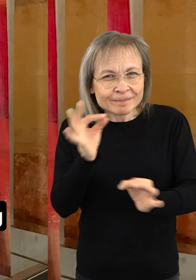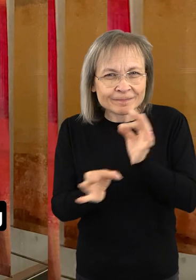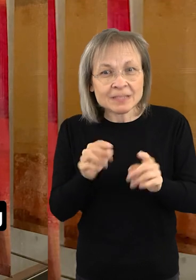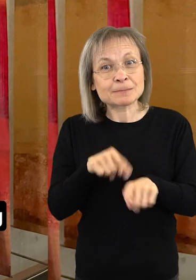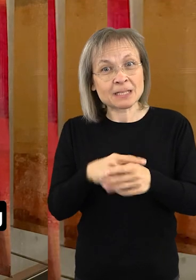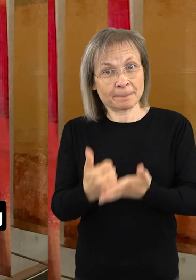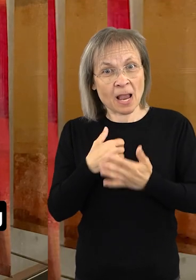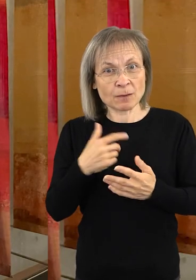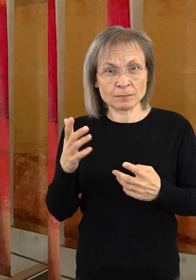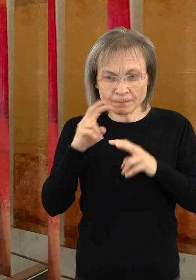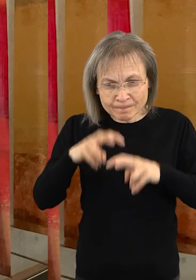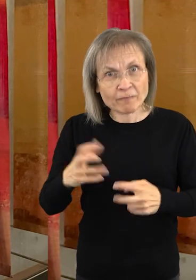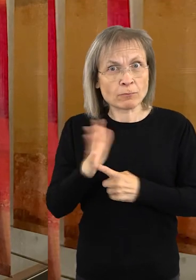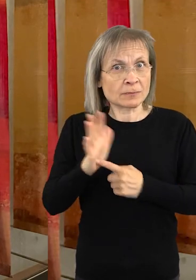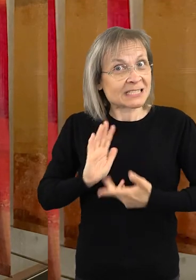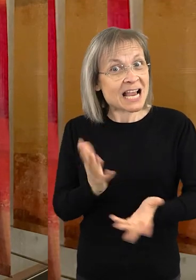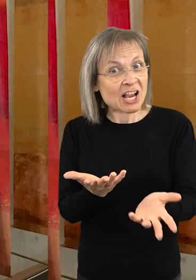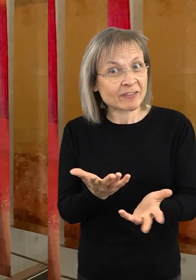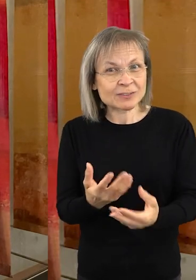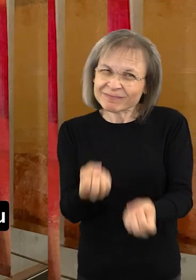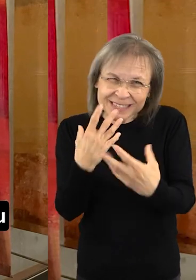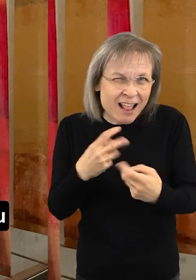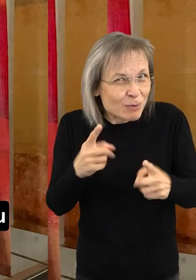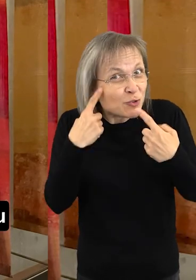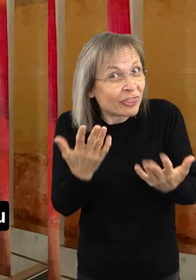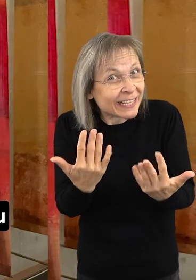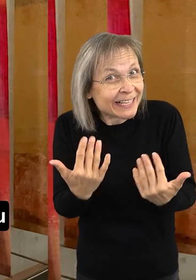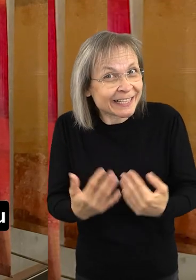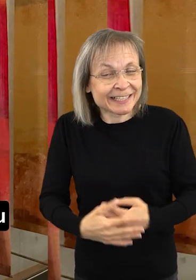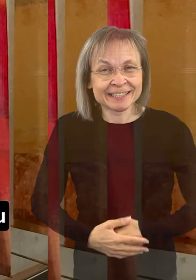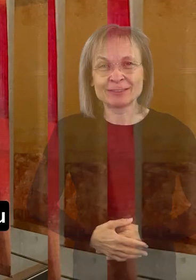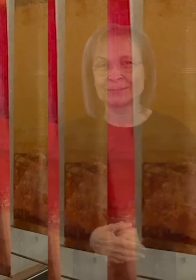whilst aiding our scrutiny of vital services so please let us know what you think.